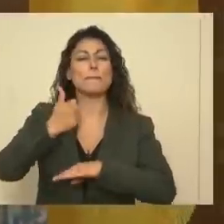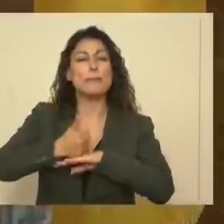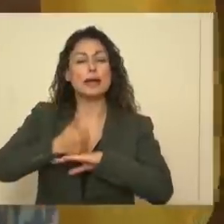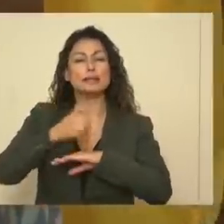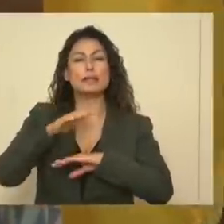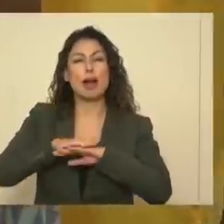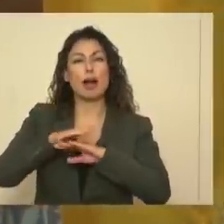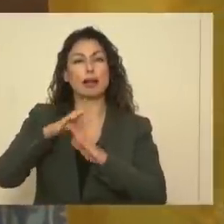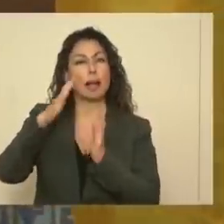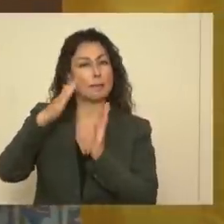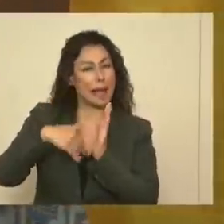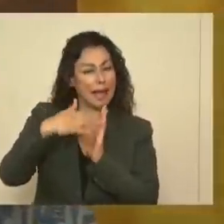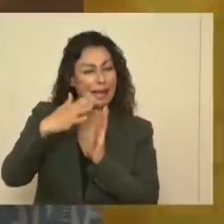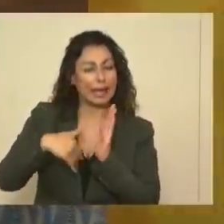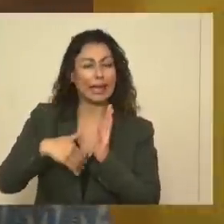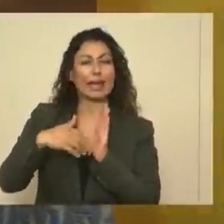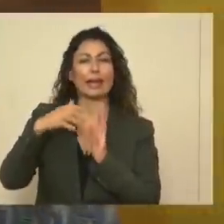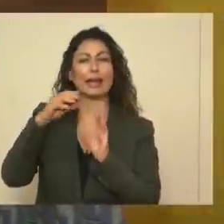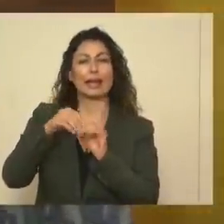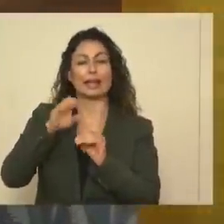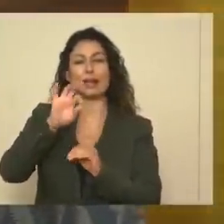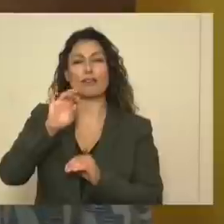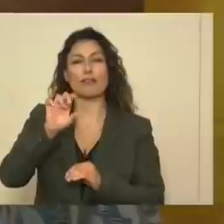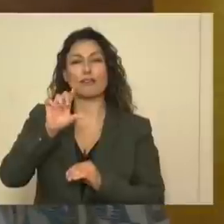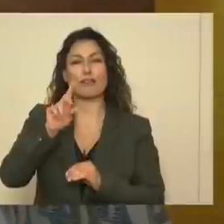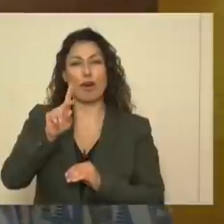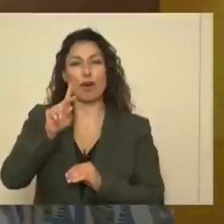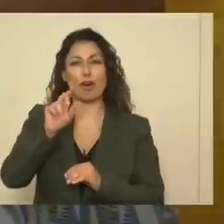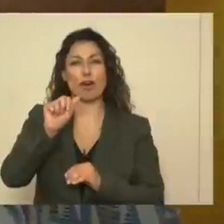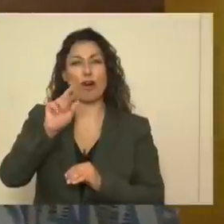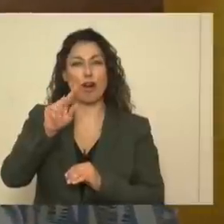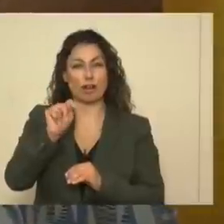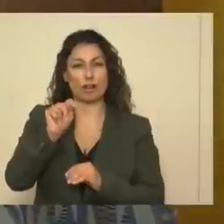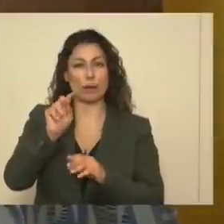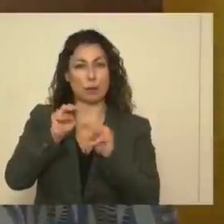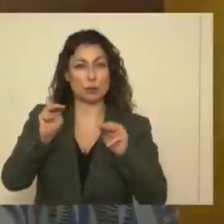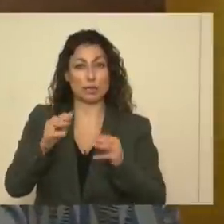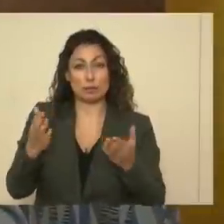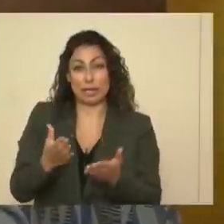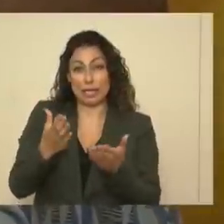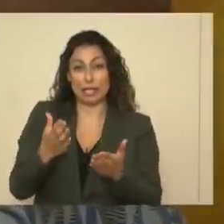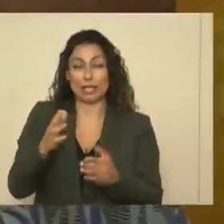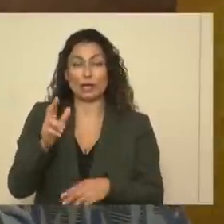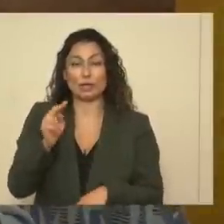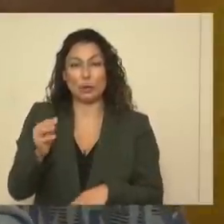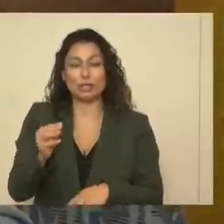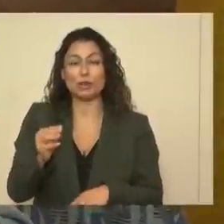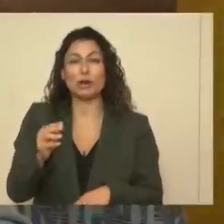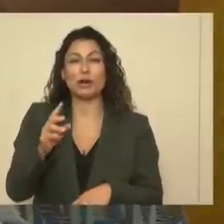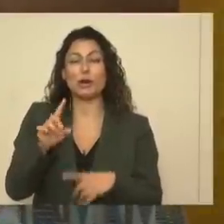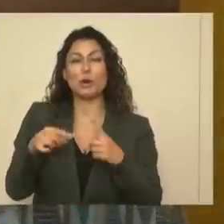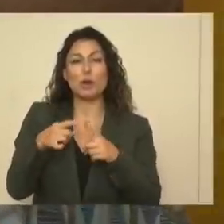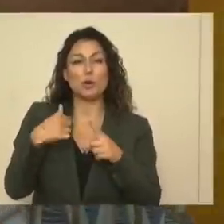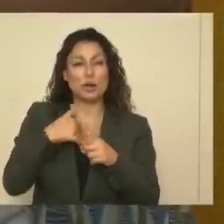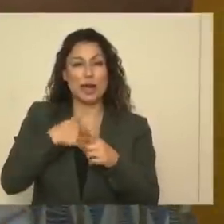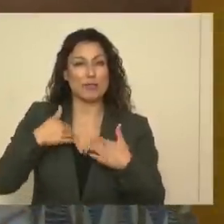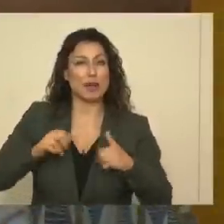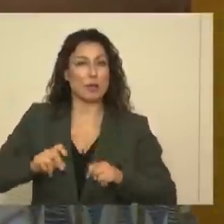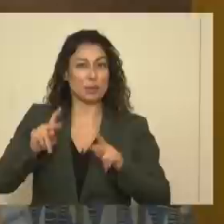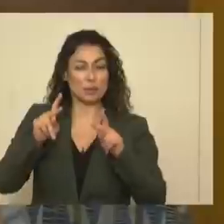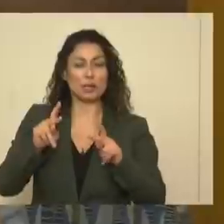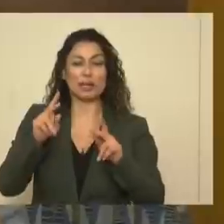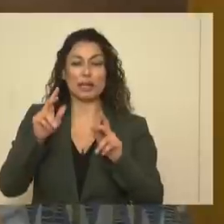a painting that's in the Folk Art Museum here in New Mexico. So as soon as we get a chance to